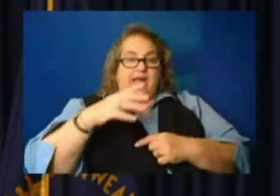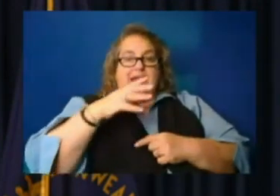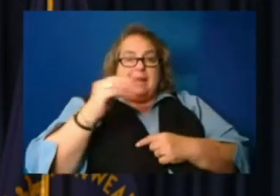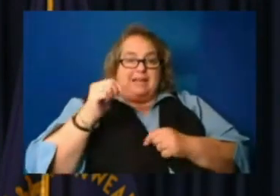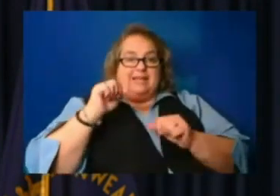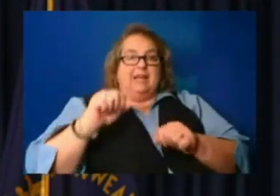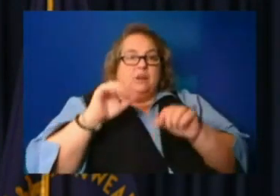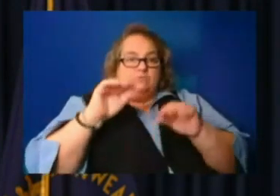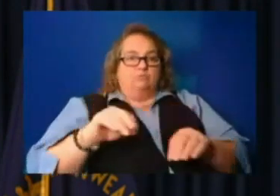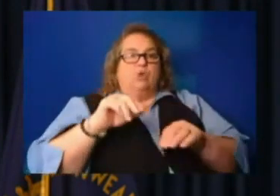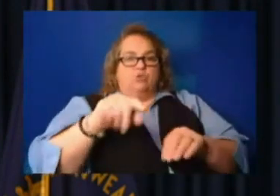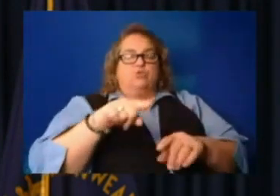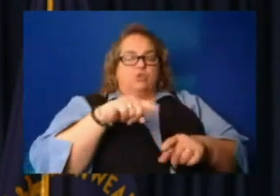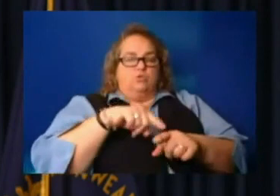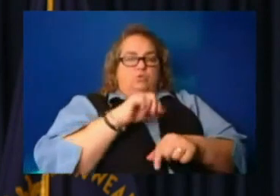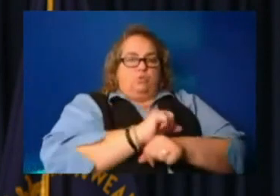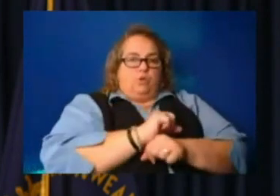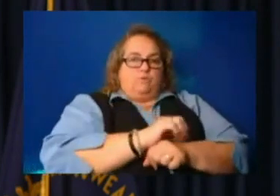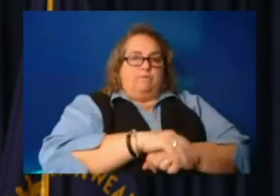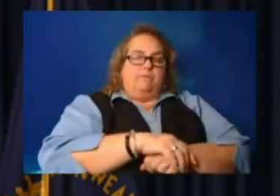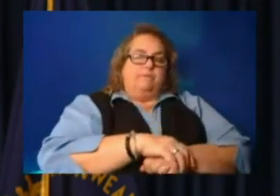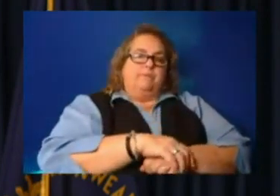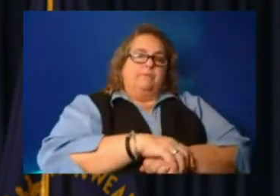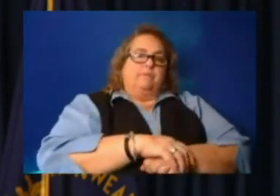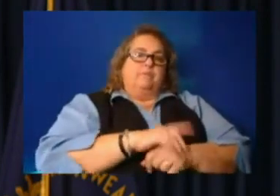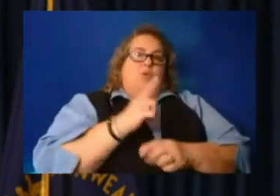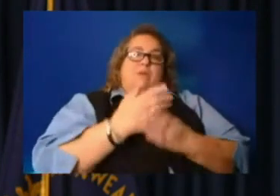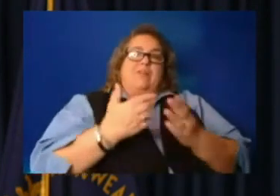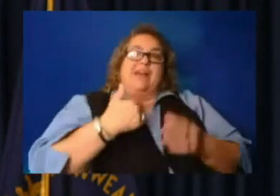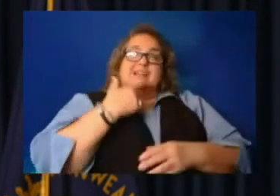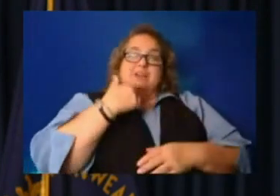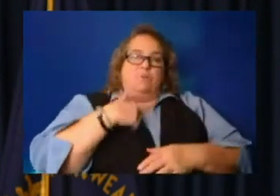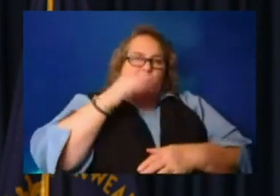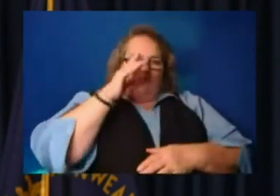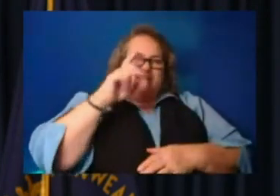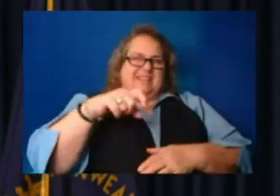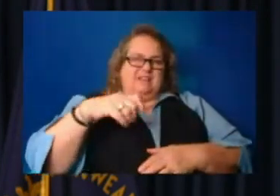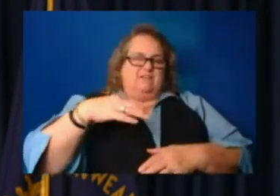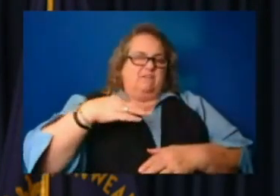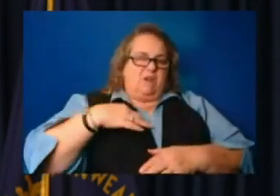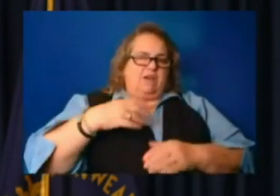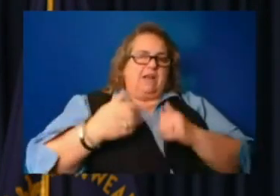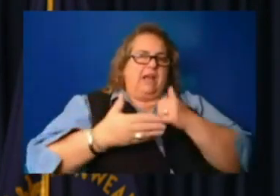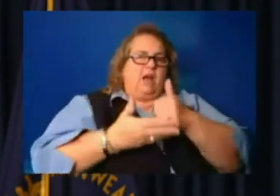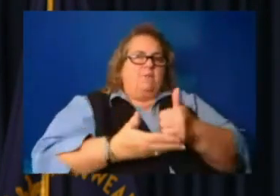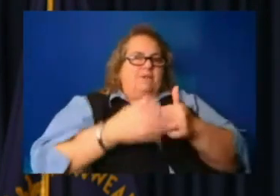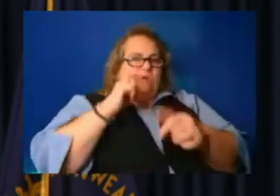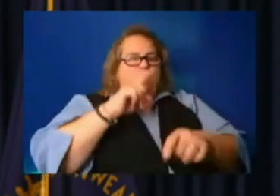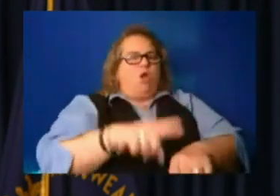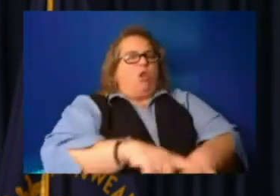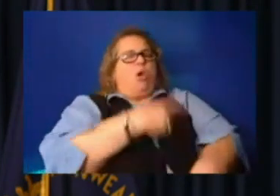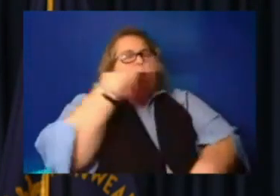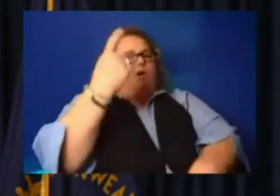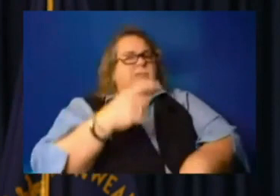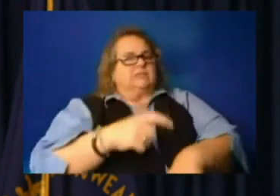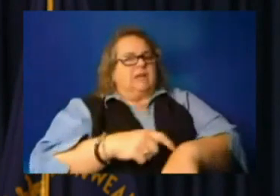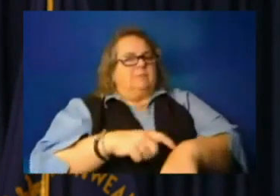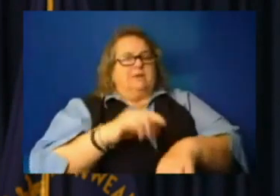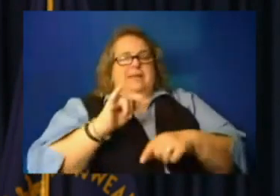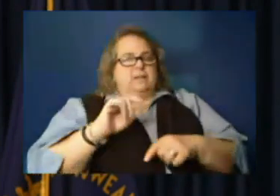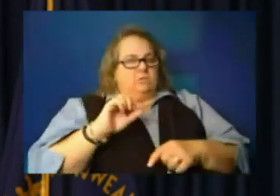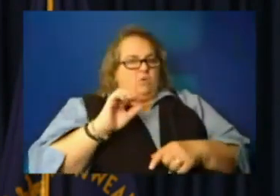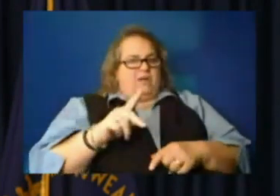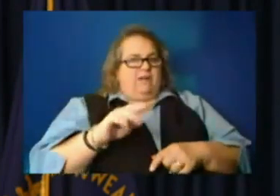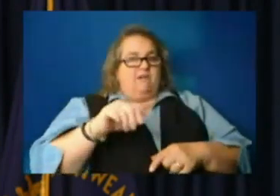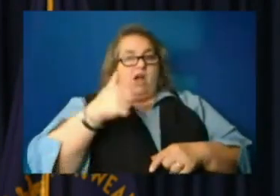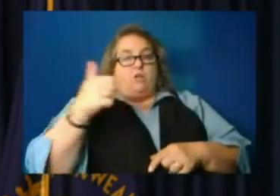work. The other thing I'd say is we're gonna need volunteers and help for a long time. So it's okay if others are volunteering